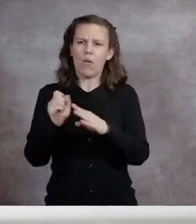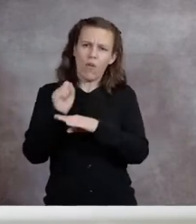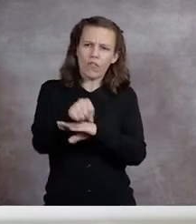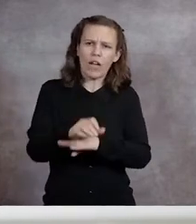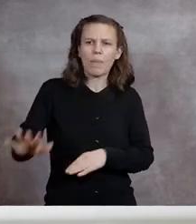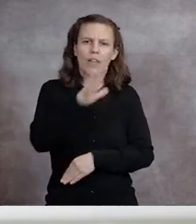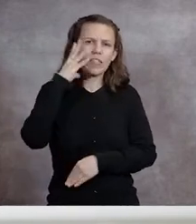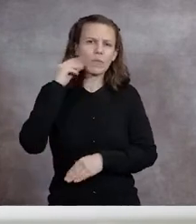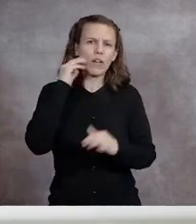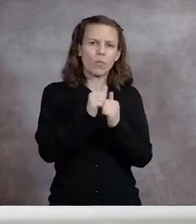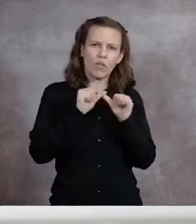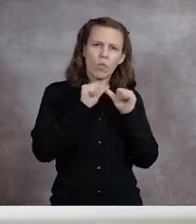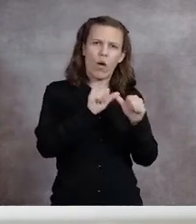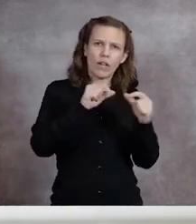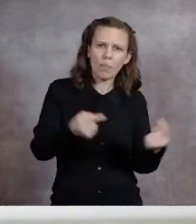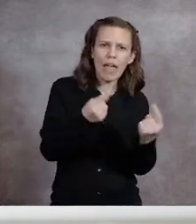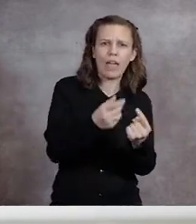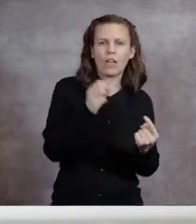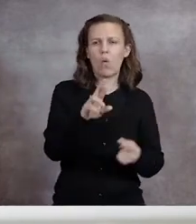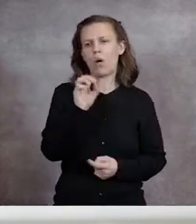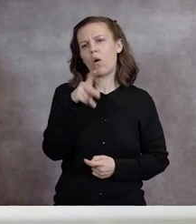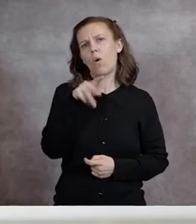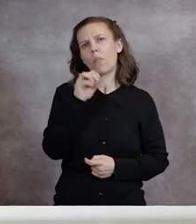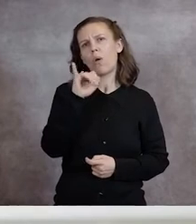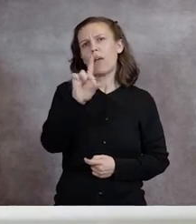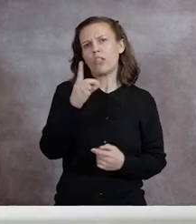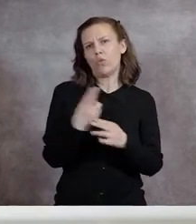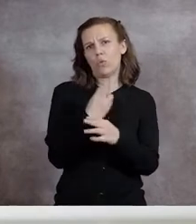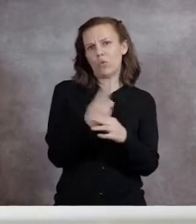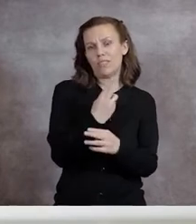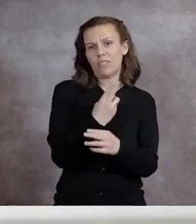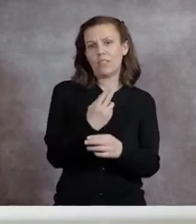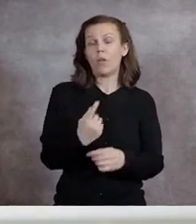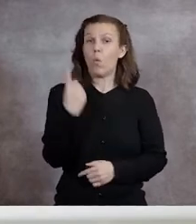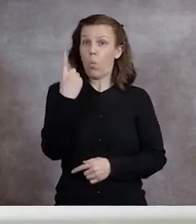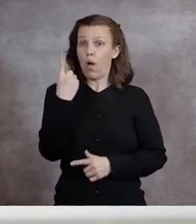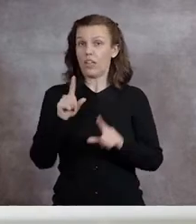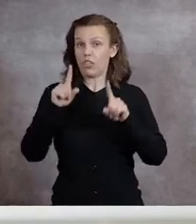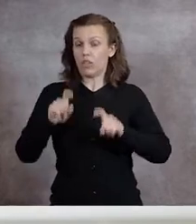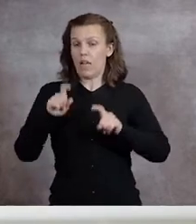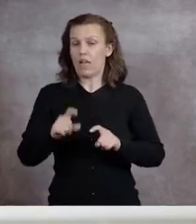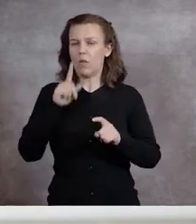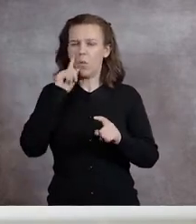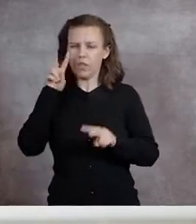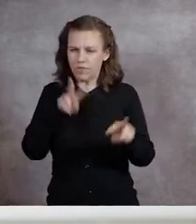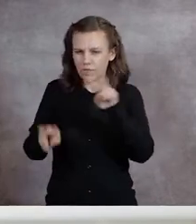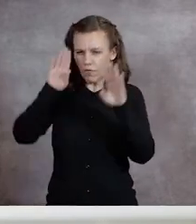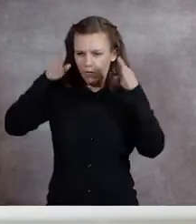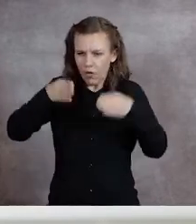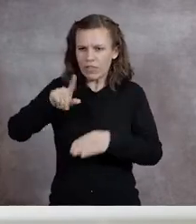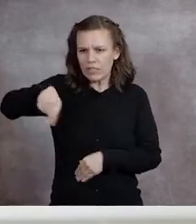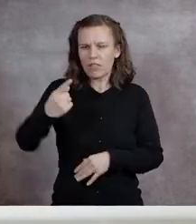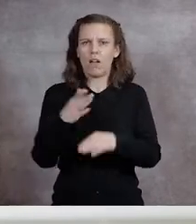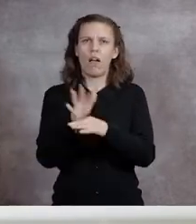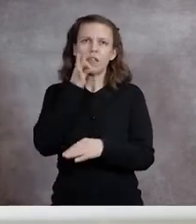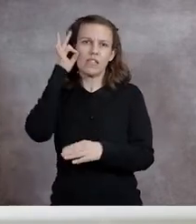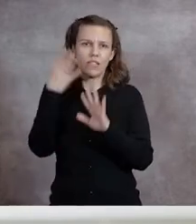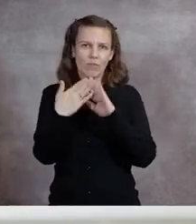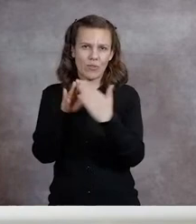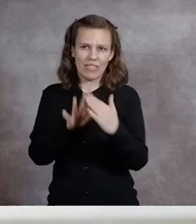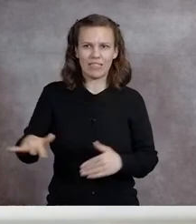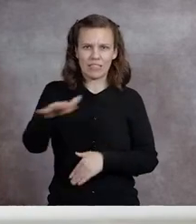experiences with chronic pain or opioid use, with one trial looking expressly at indigenous communities.